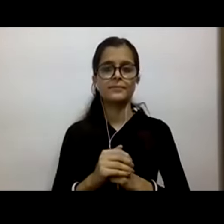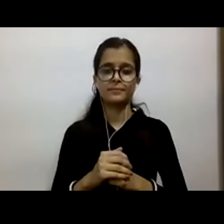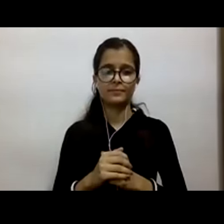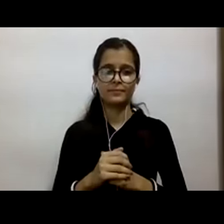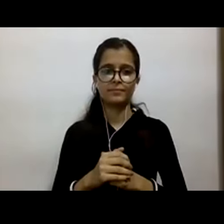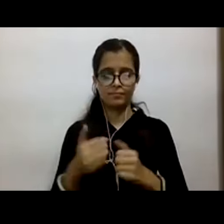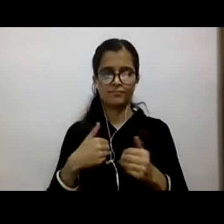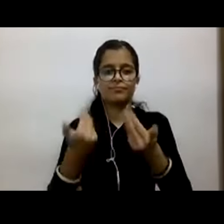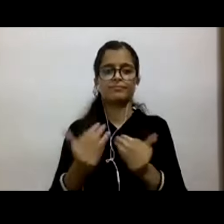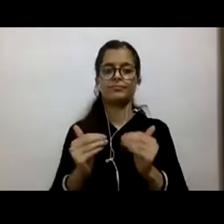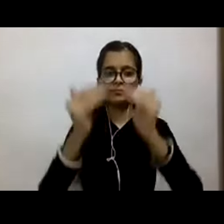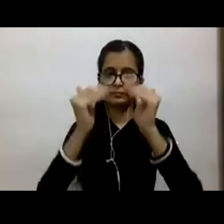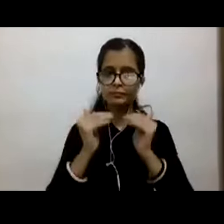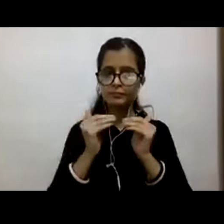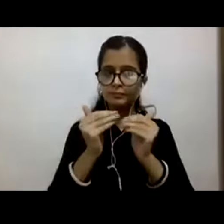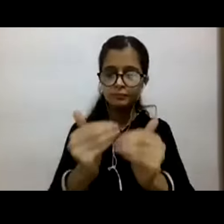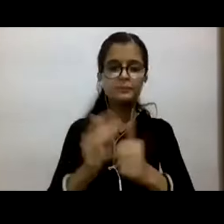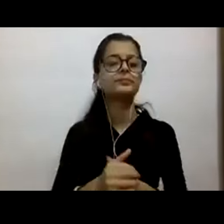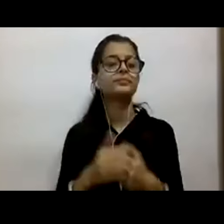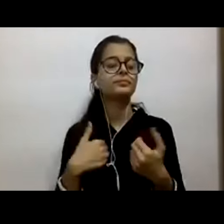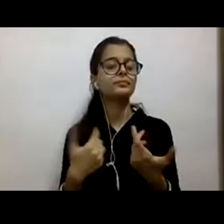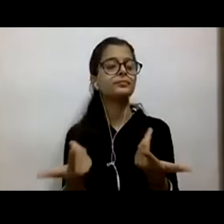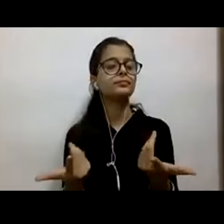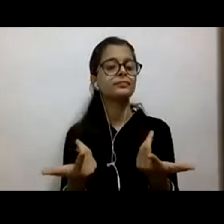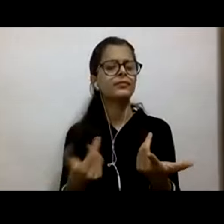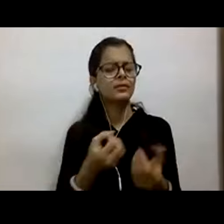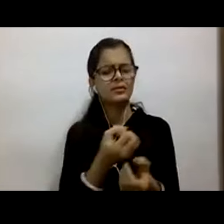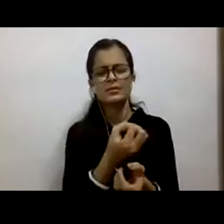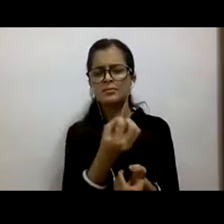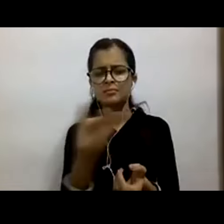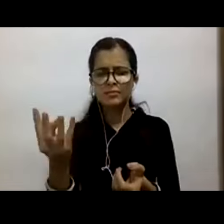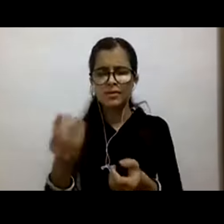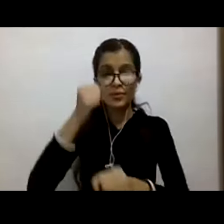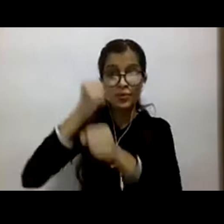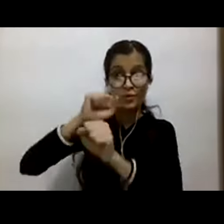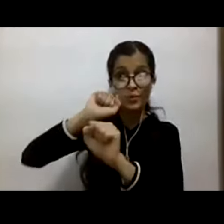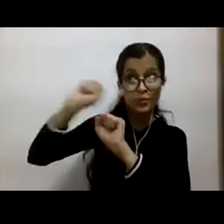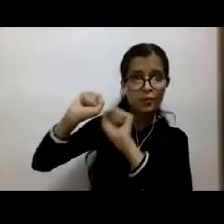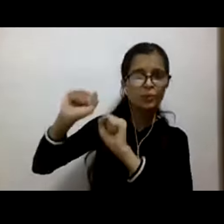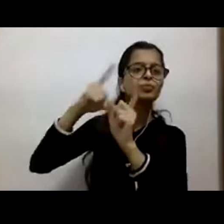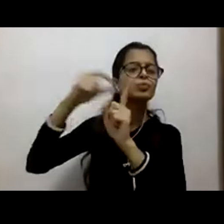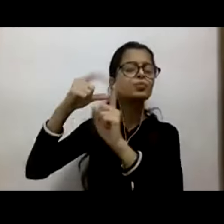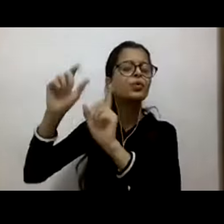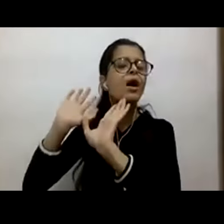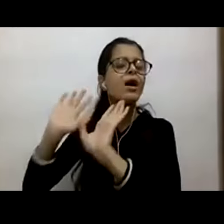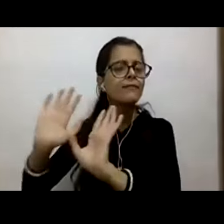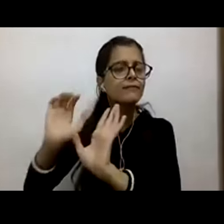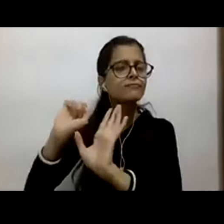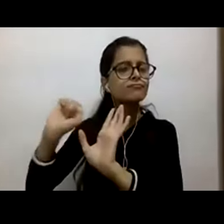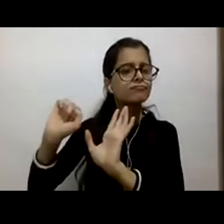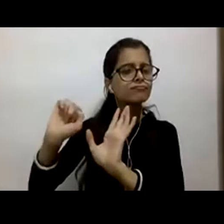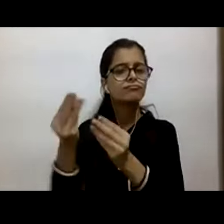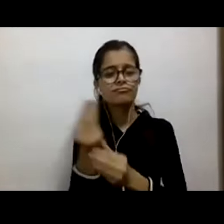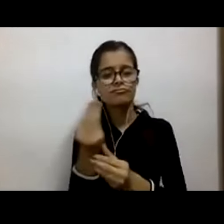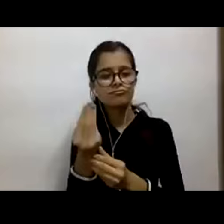Moving forward, I guess, you we've talked about a lot of things that the government has done over the years in addressing some of these